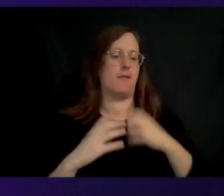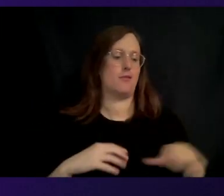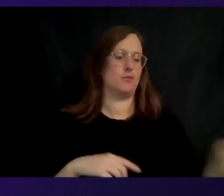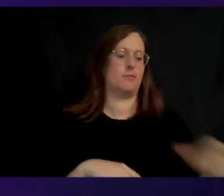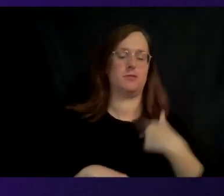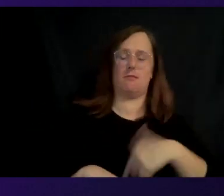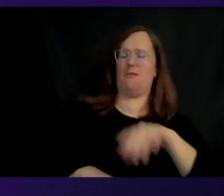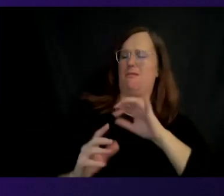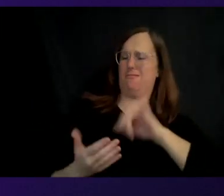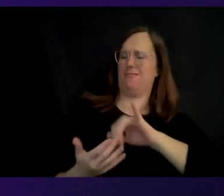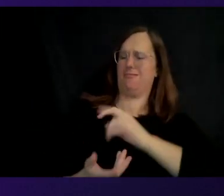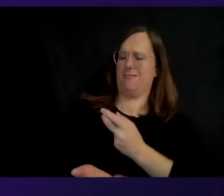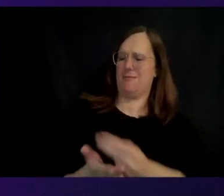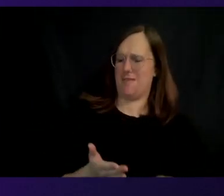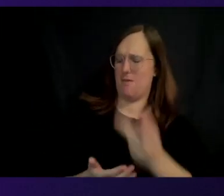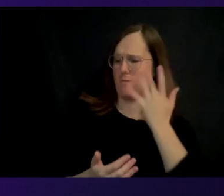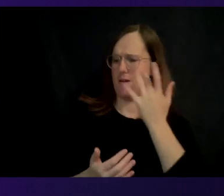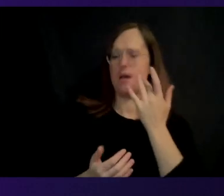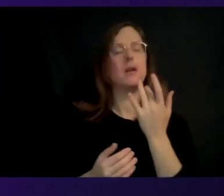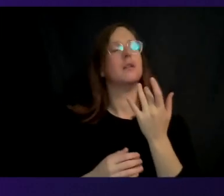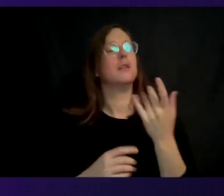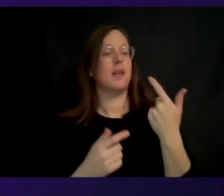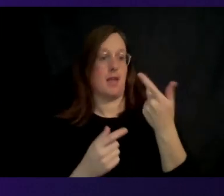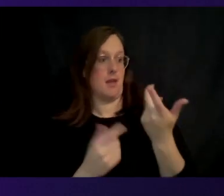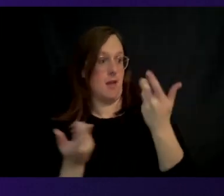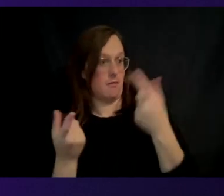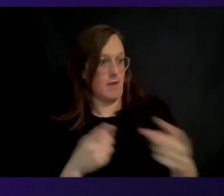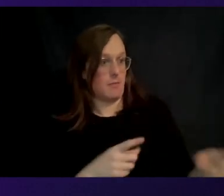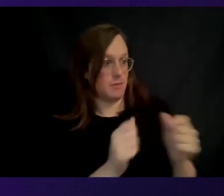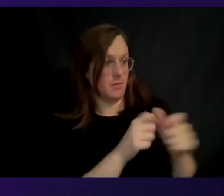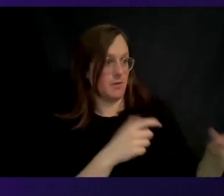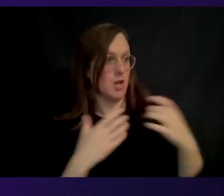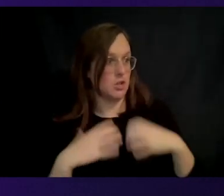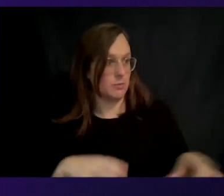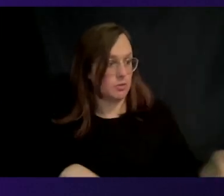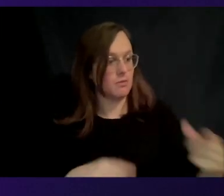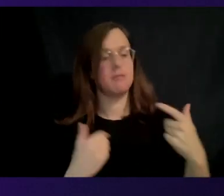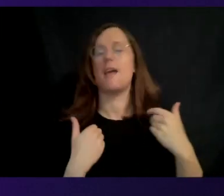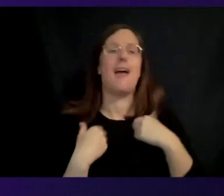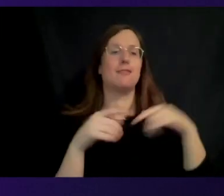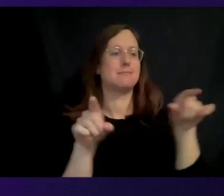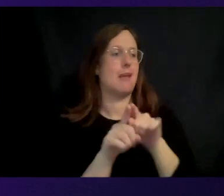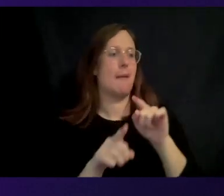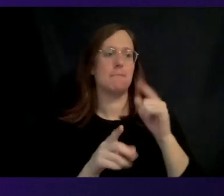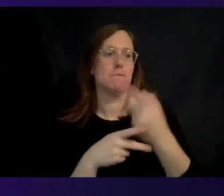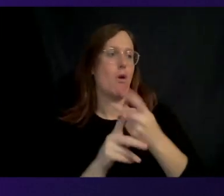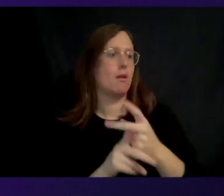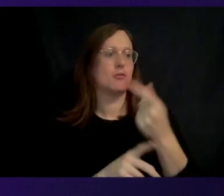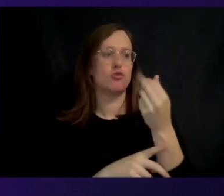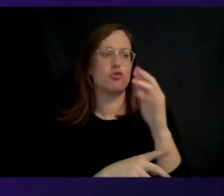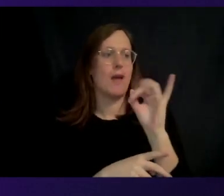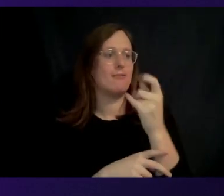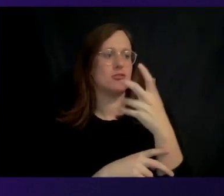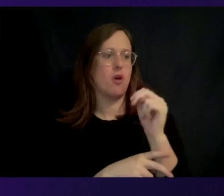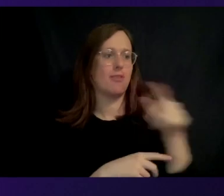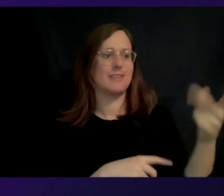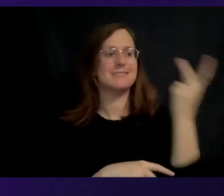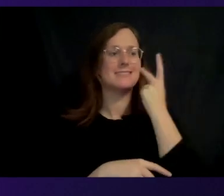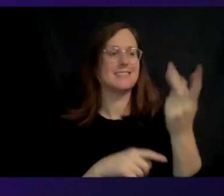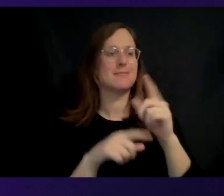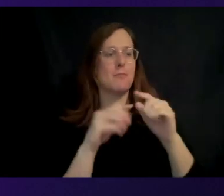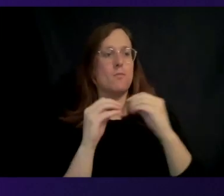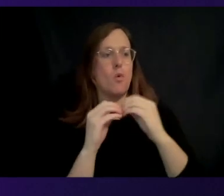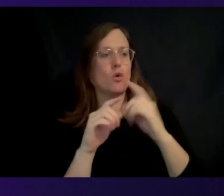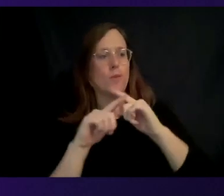end result of this is our customers end up seeing products such as Graviton as more reliable in our servers, in our